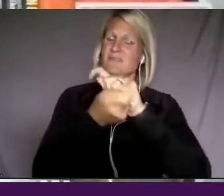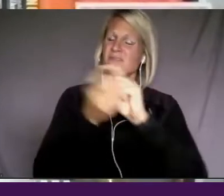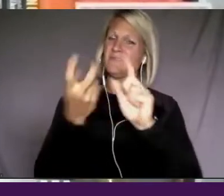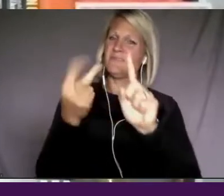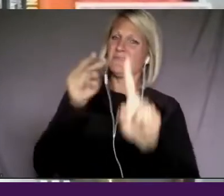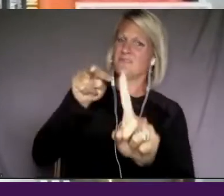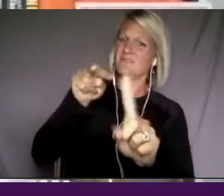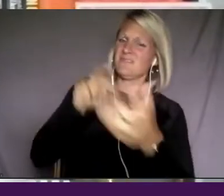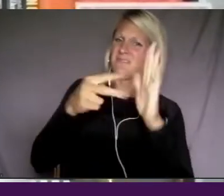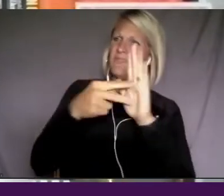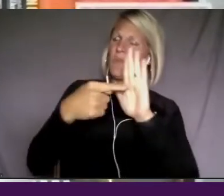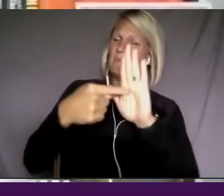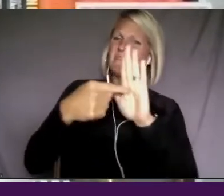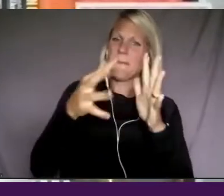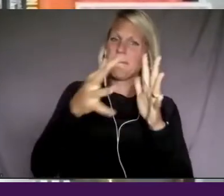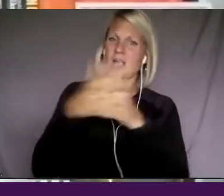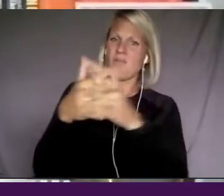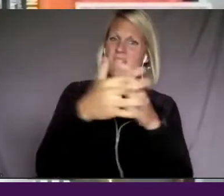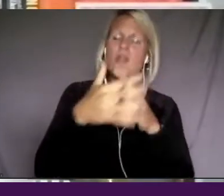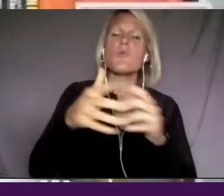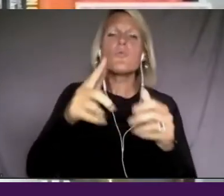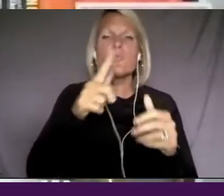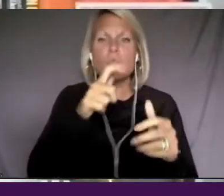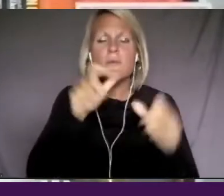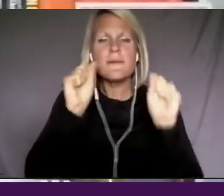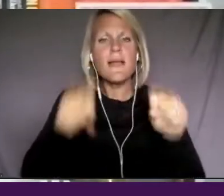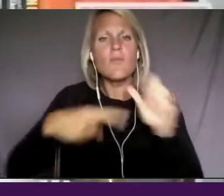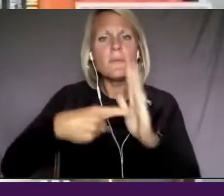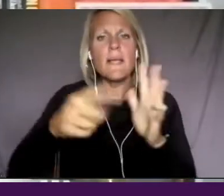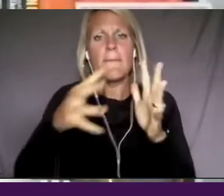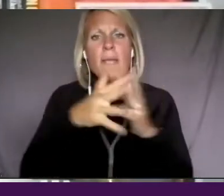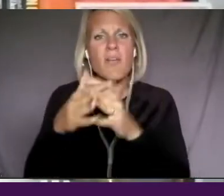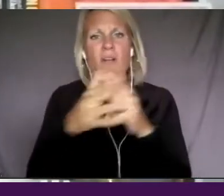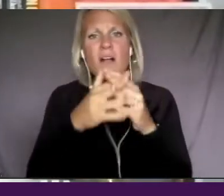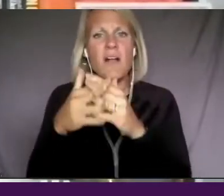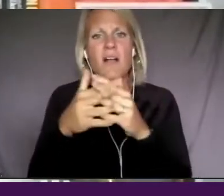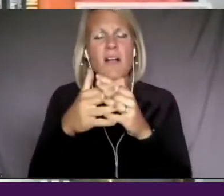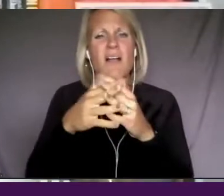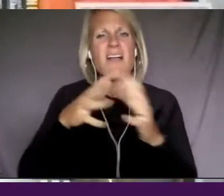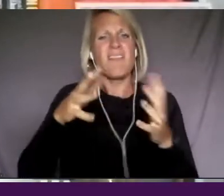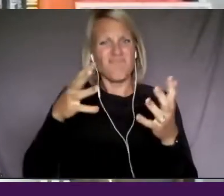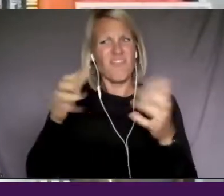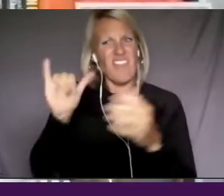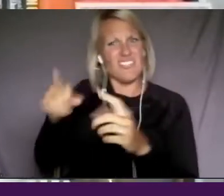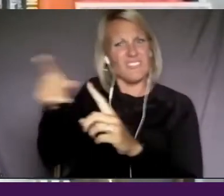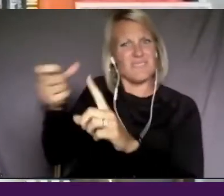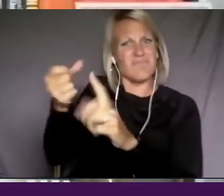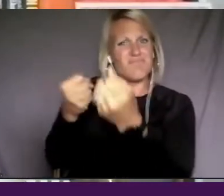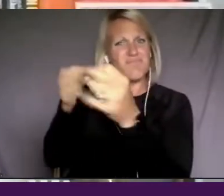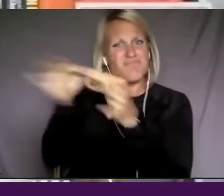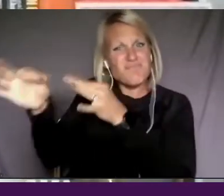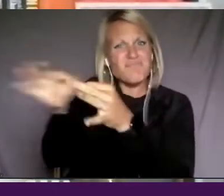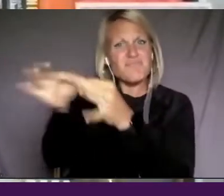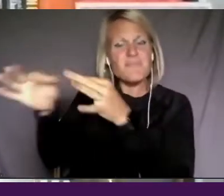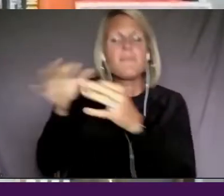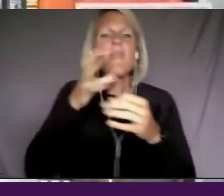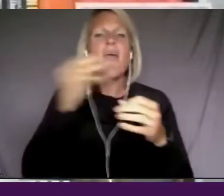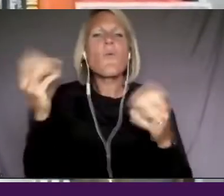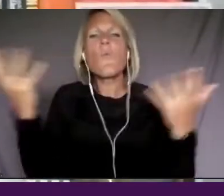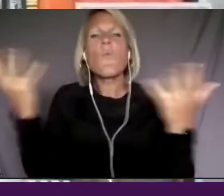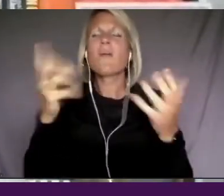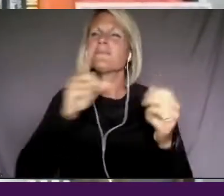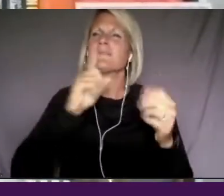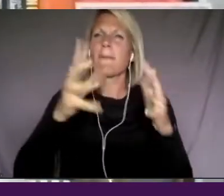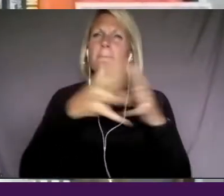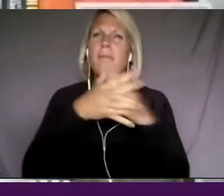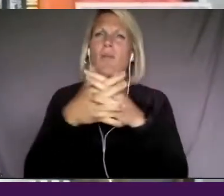America, who gets to represent America, um, and what it is that, that America stands for. And so this to